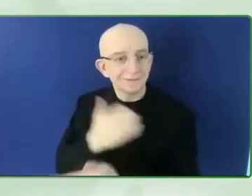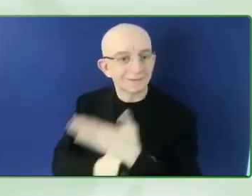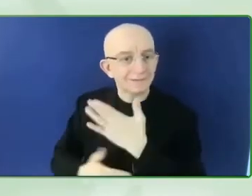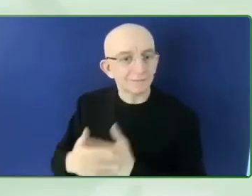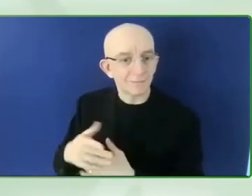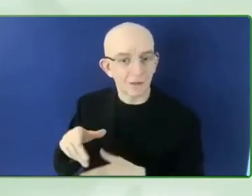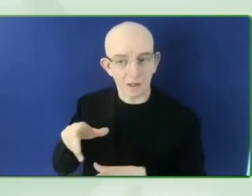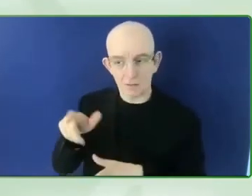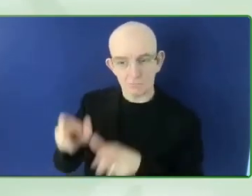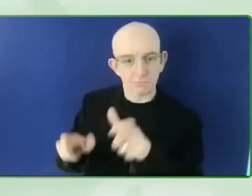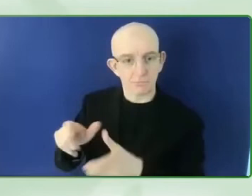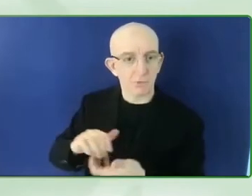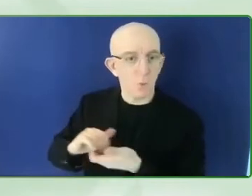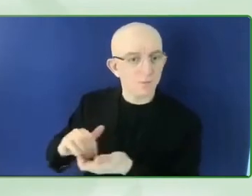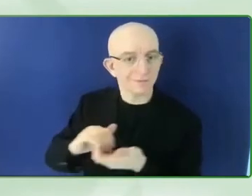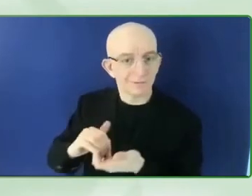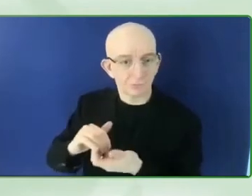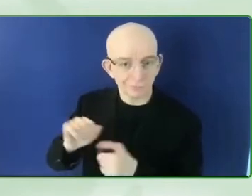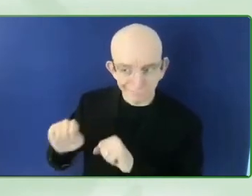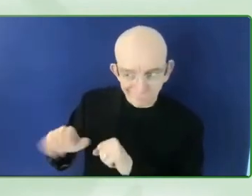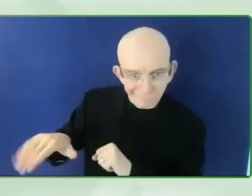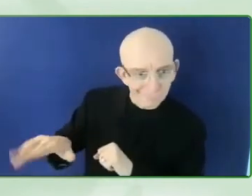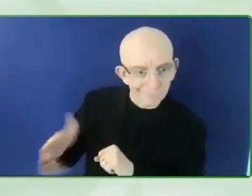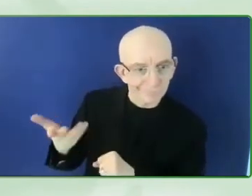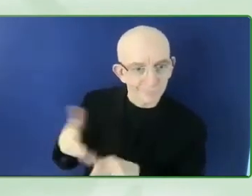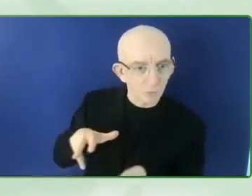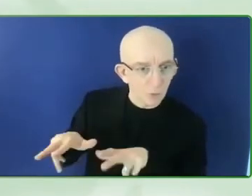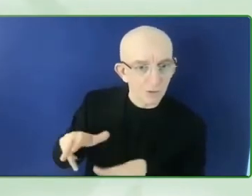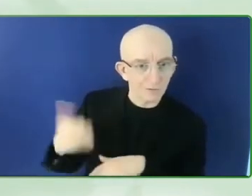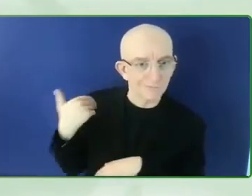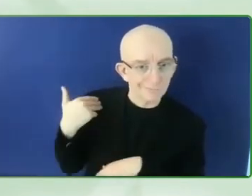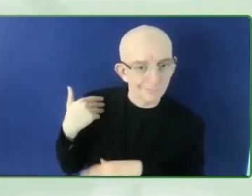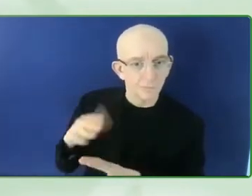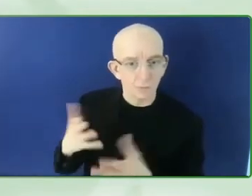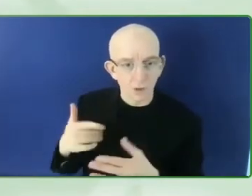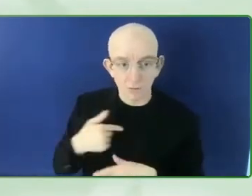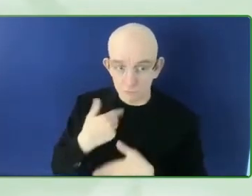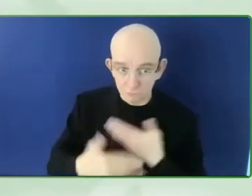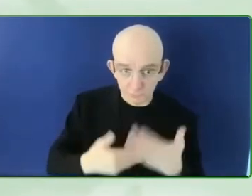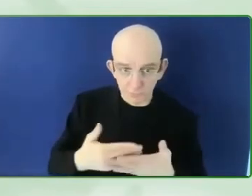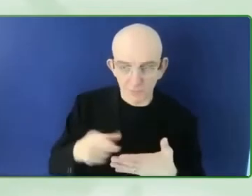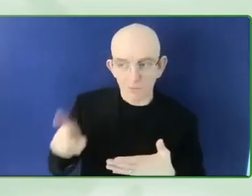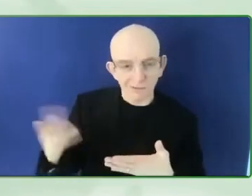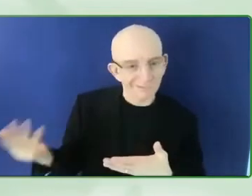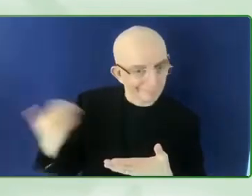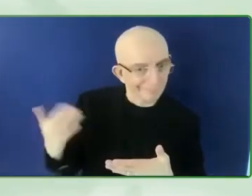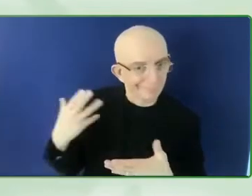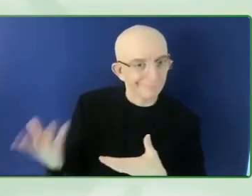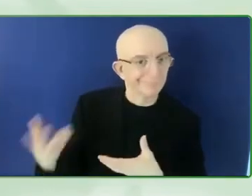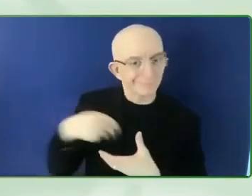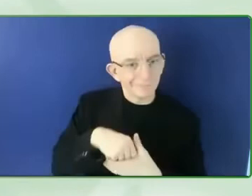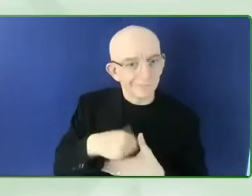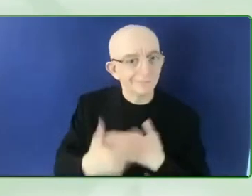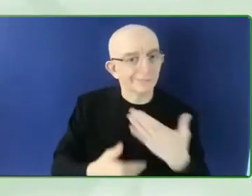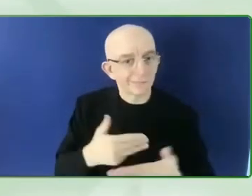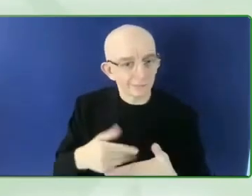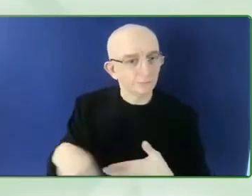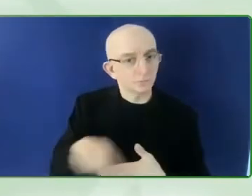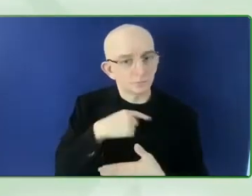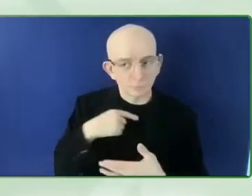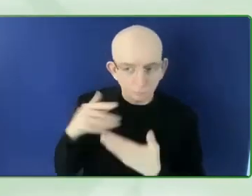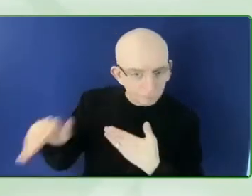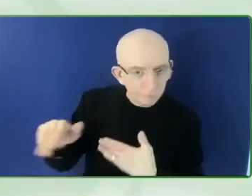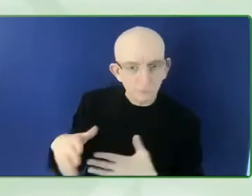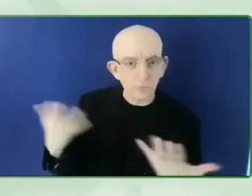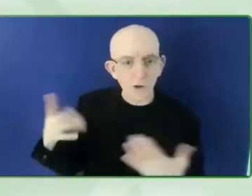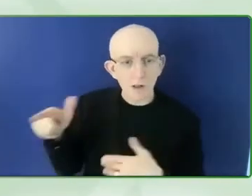don't know where to start to get in touch, you know, ask for support, ask us about our work. But also, equally importantly, for